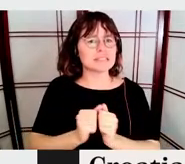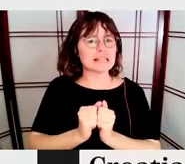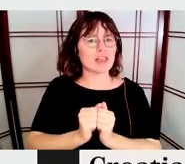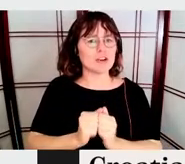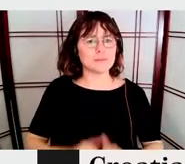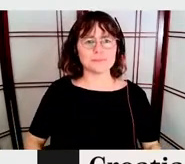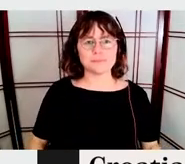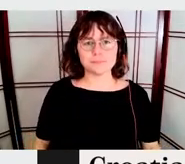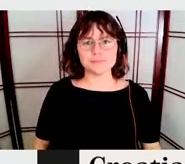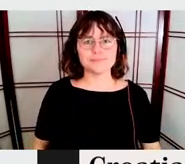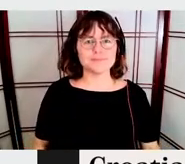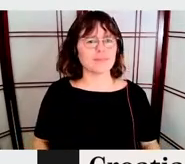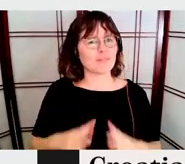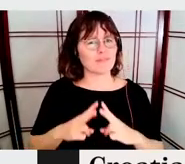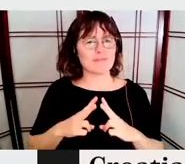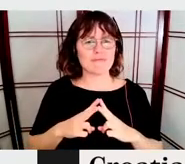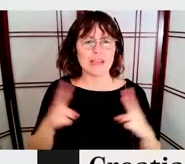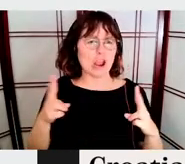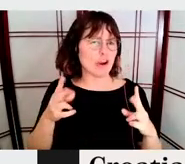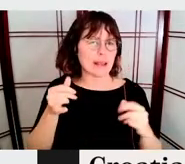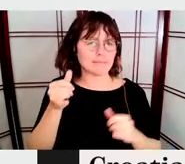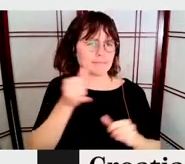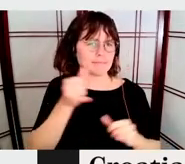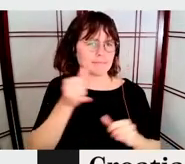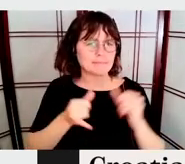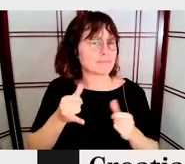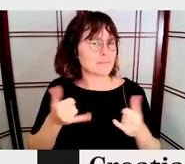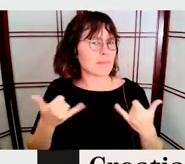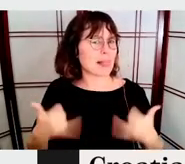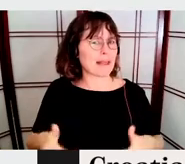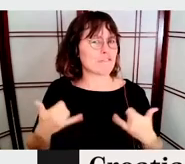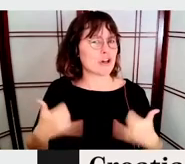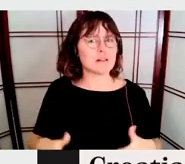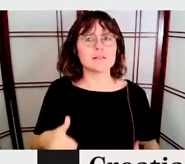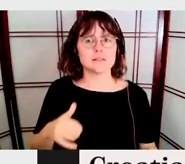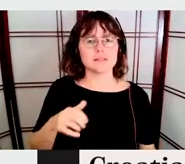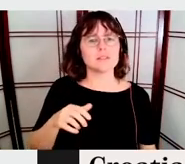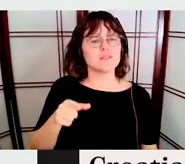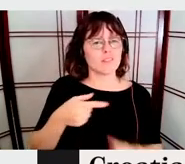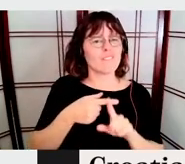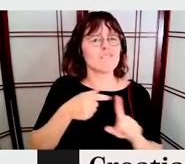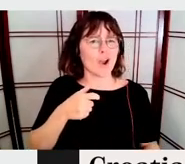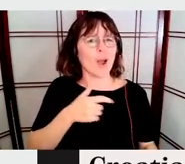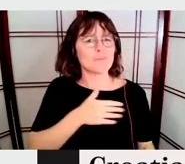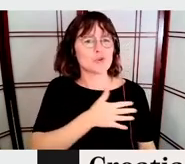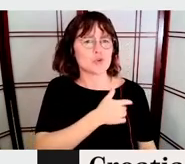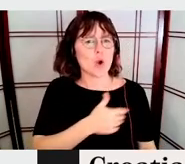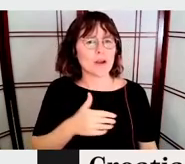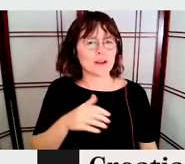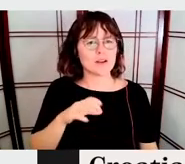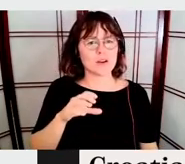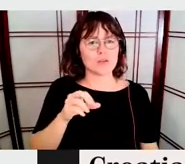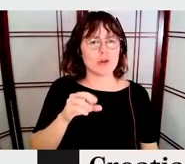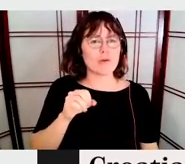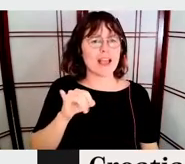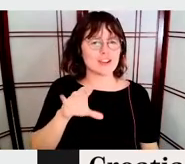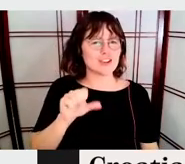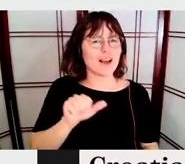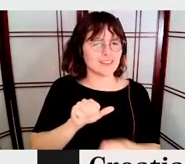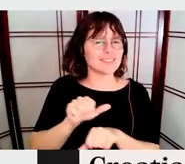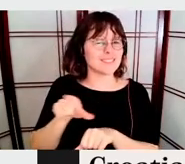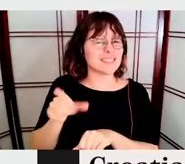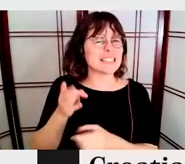Very playful. And this is the guy from, from, from Croatia that I was talking about that, uh, submit, uh, eight posters. This is